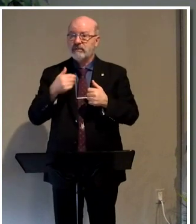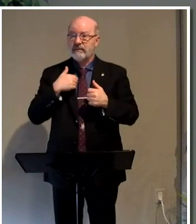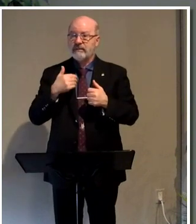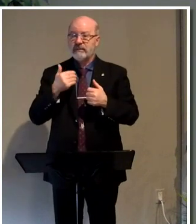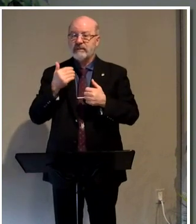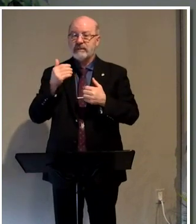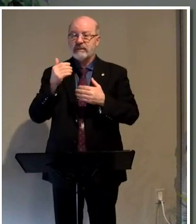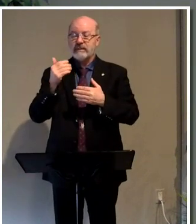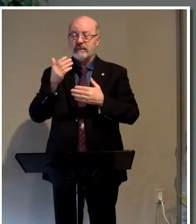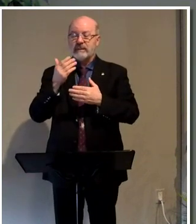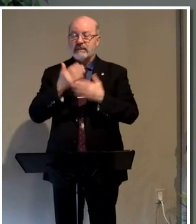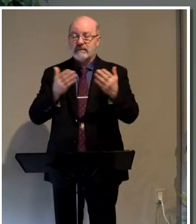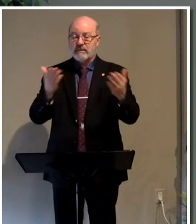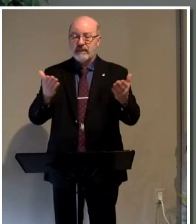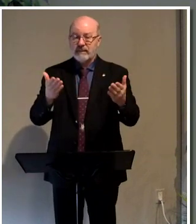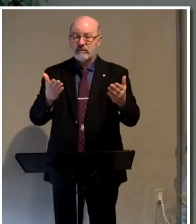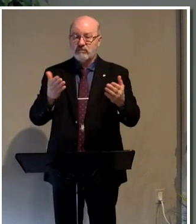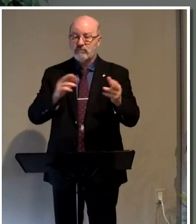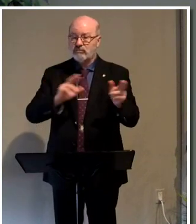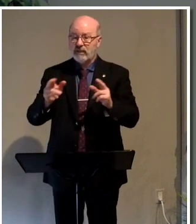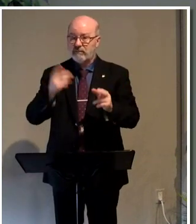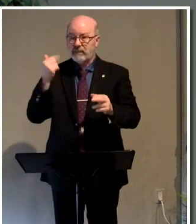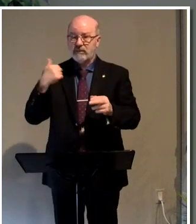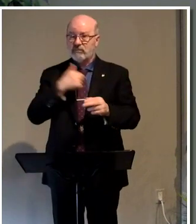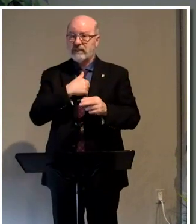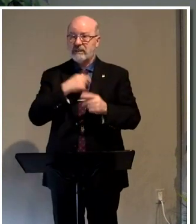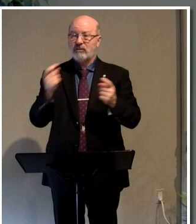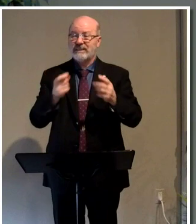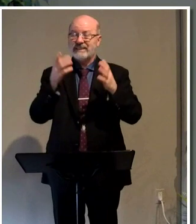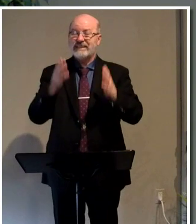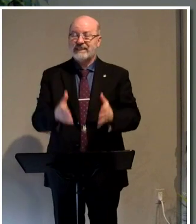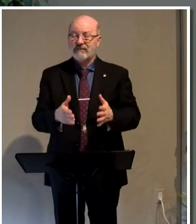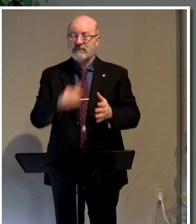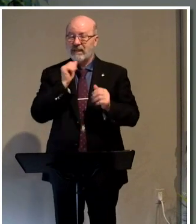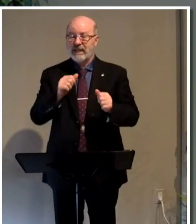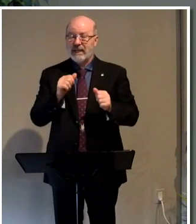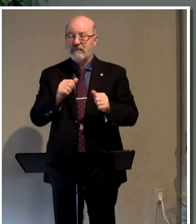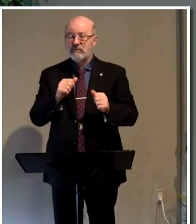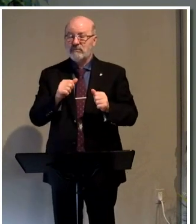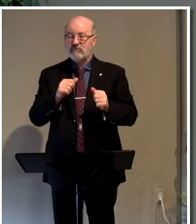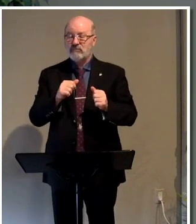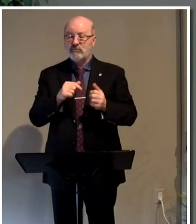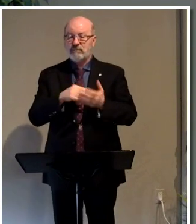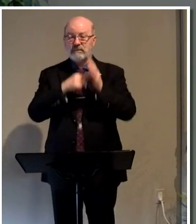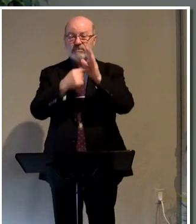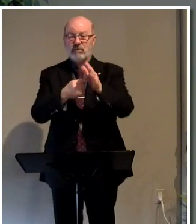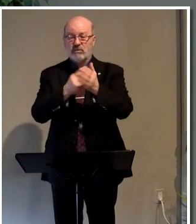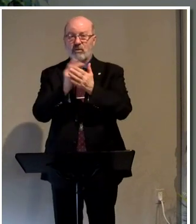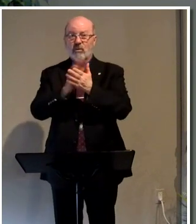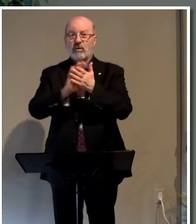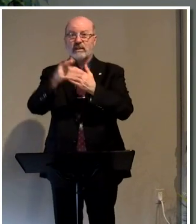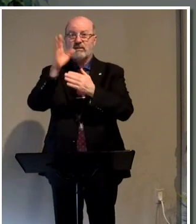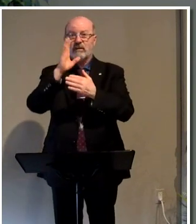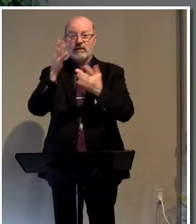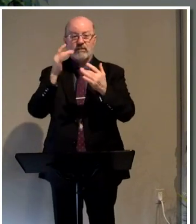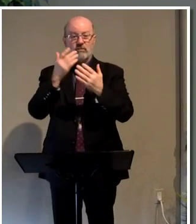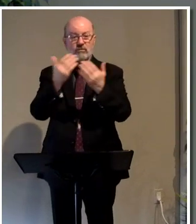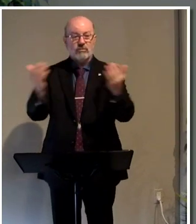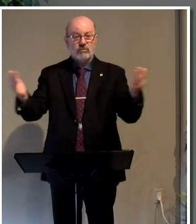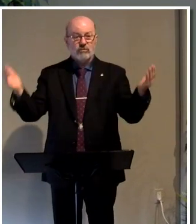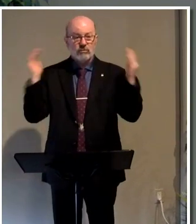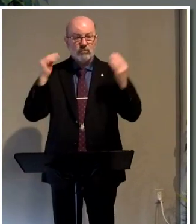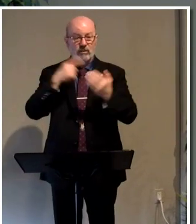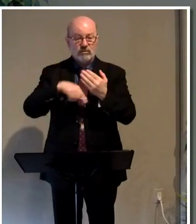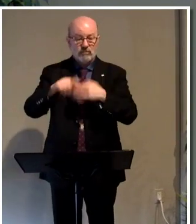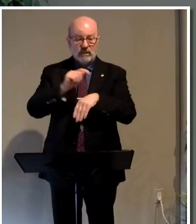safety nets in place because we're we're just sinners. So we're not able to be exposed to the holiness of God. That's the walls around the